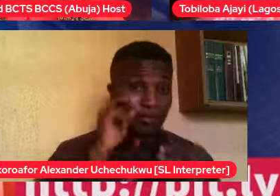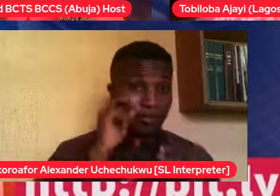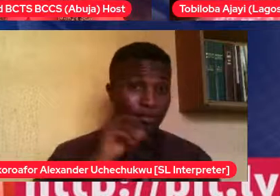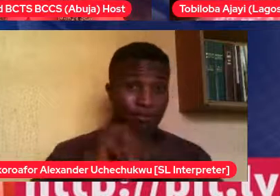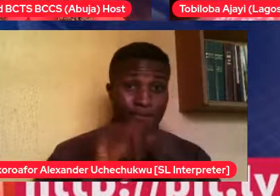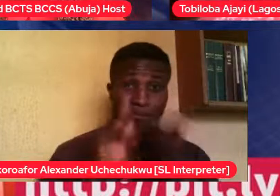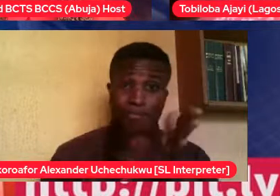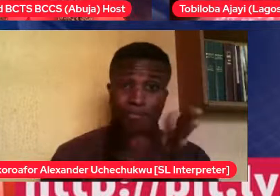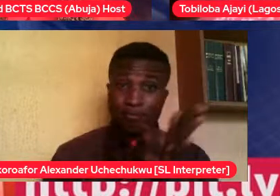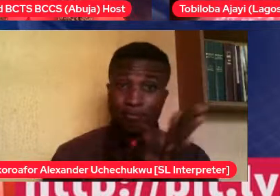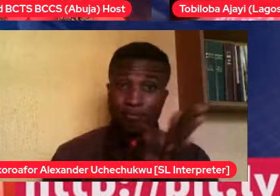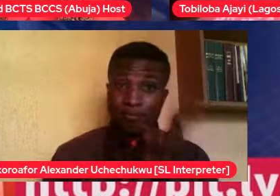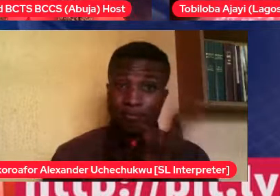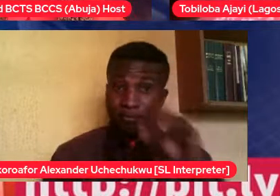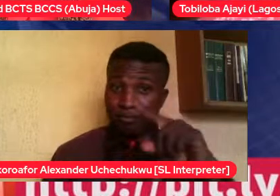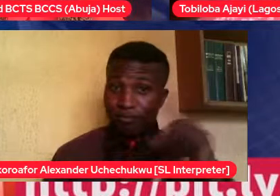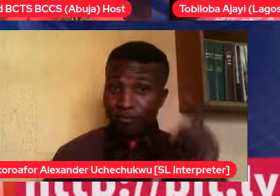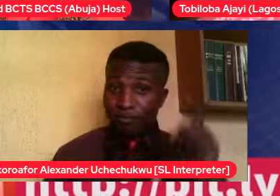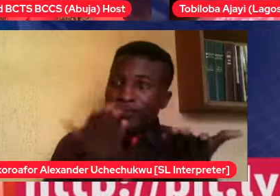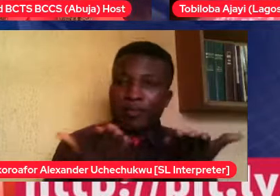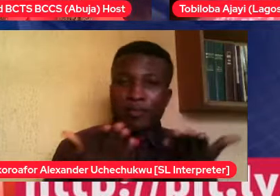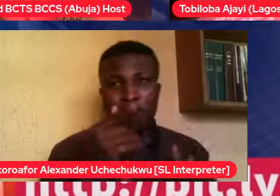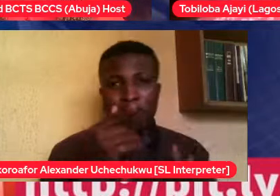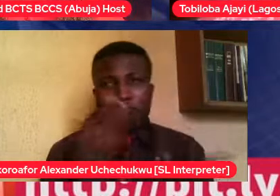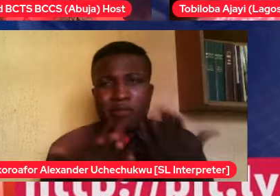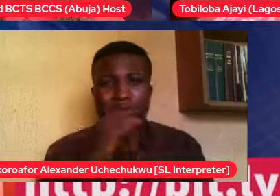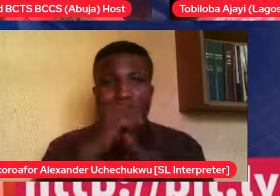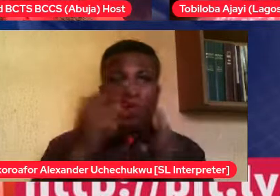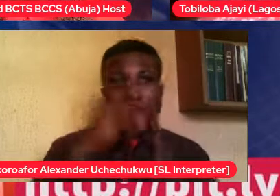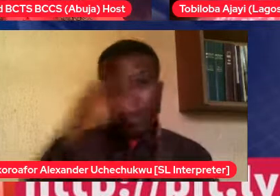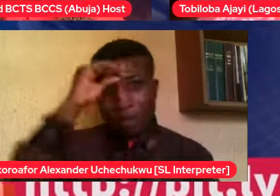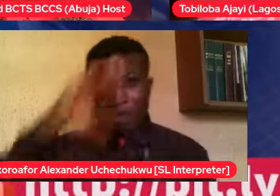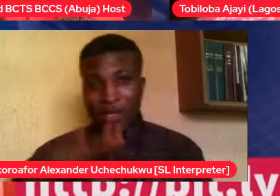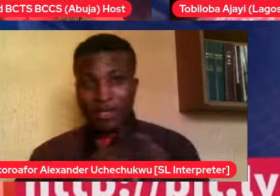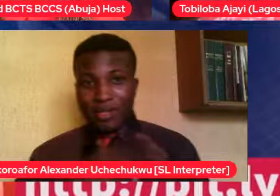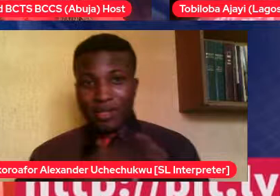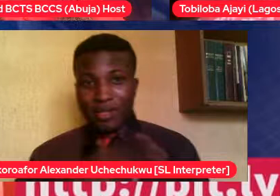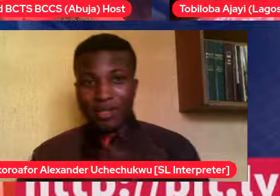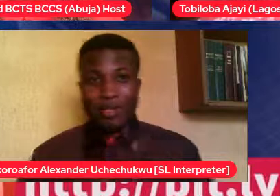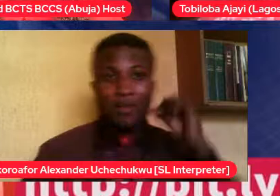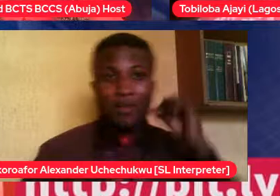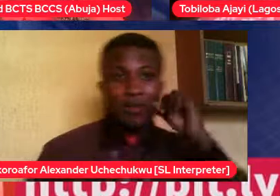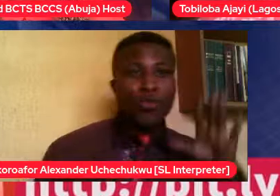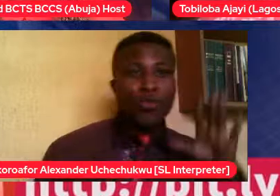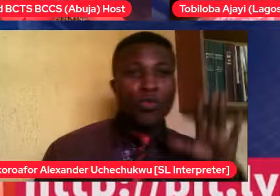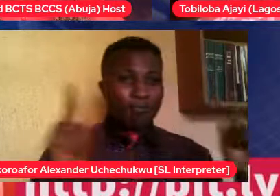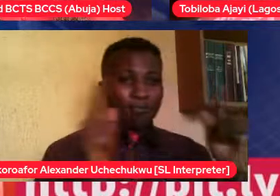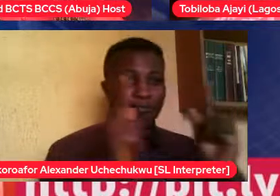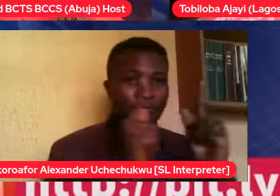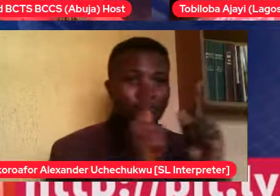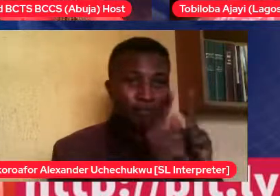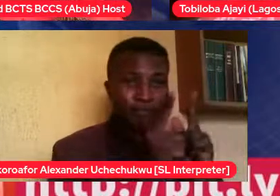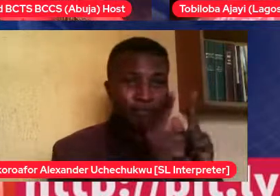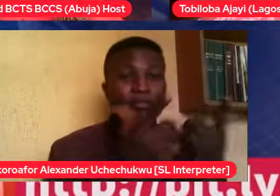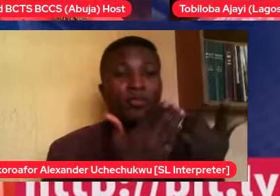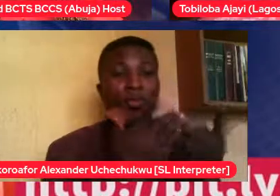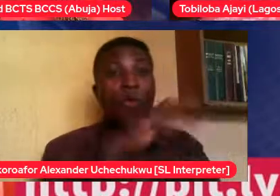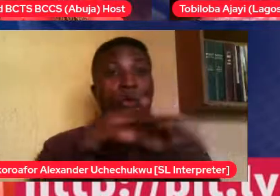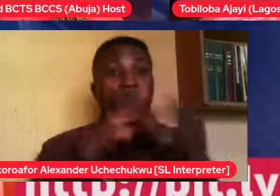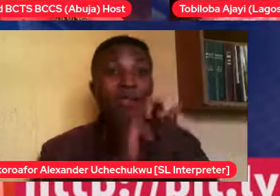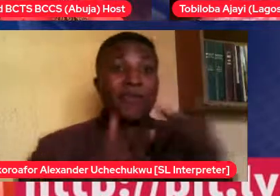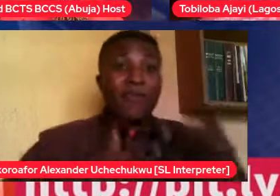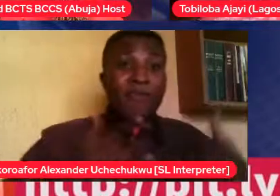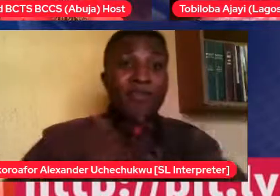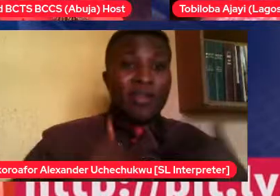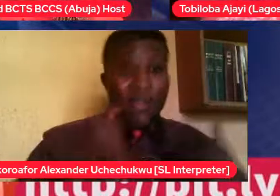come together. You experience it. All these emotions are trying to tell you that because you like this person, this boy or this girl, your